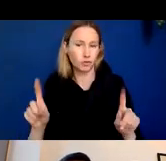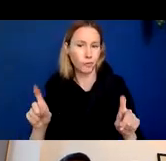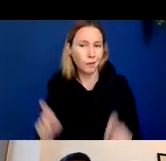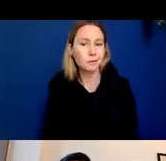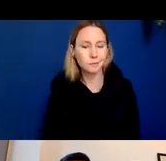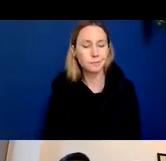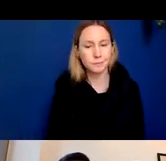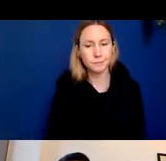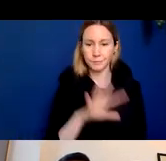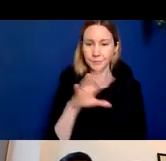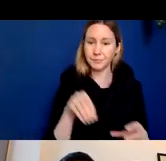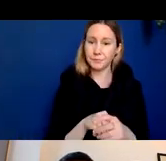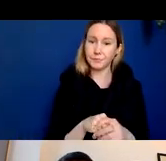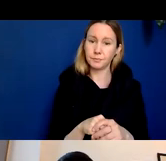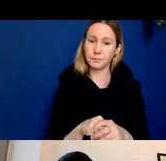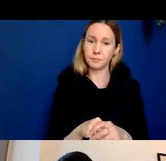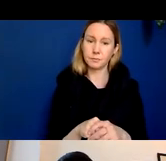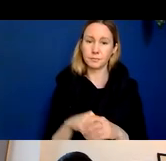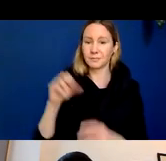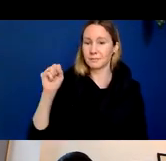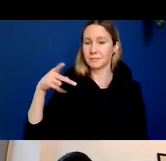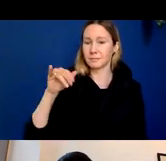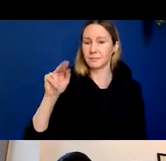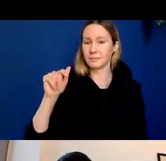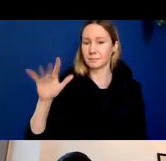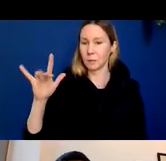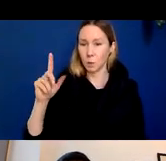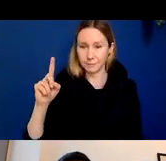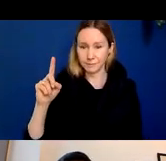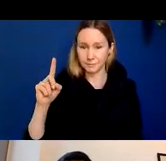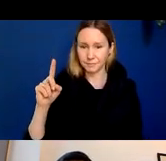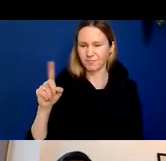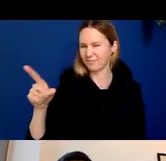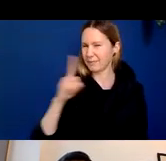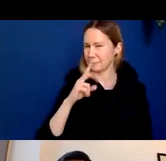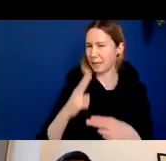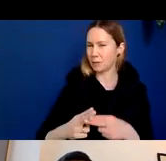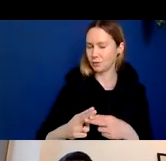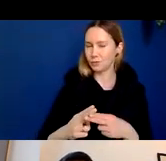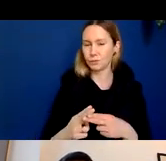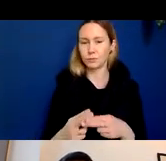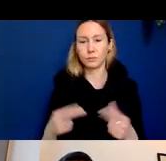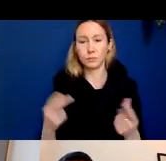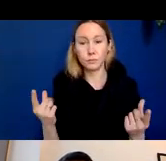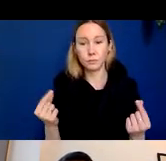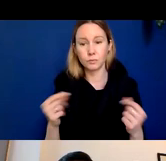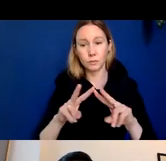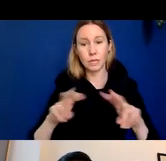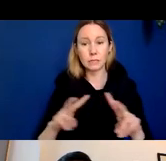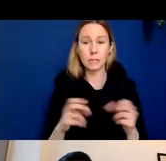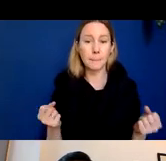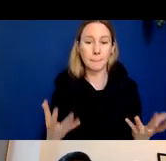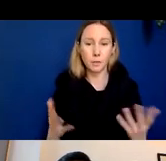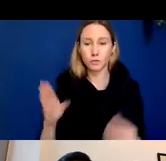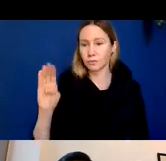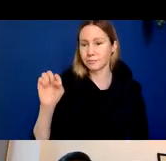These include cerebral spinal fluid biomarkers that Sergio had mentioned in which you could assess the amount of amyloid